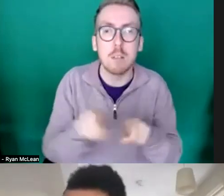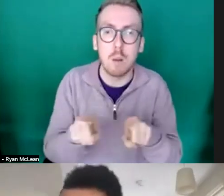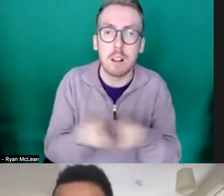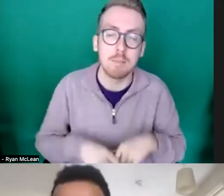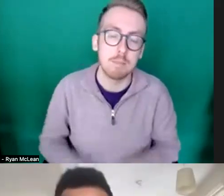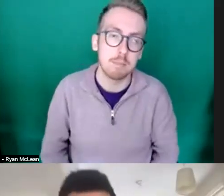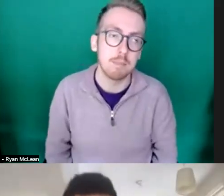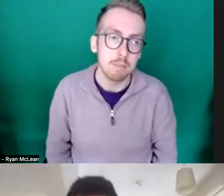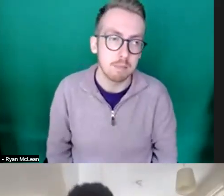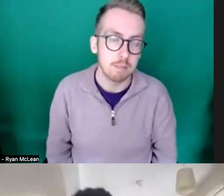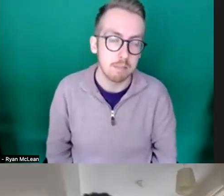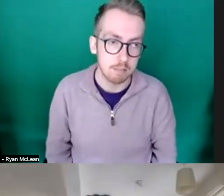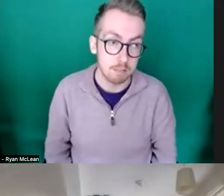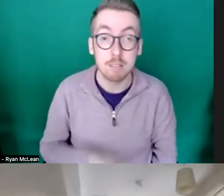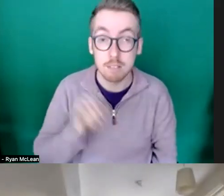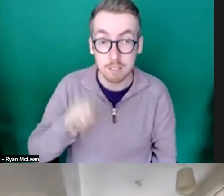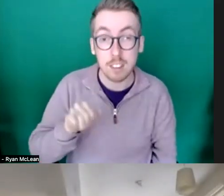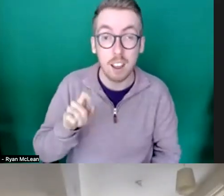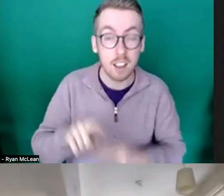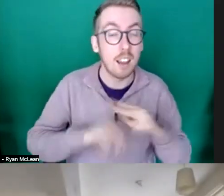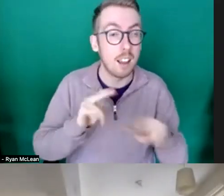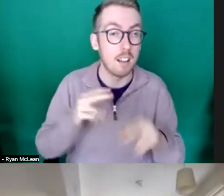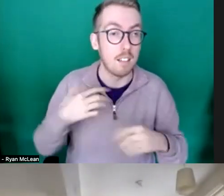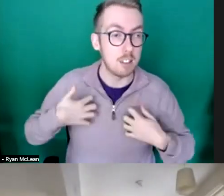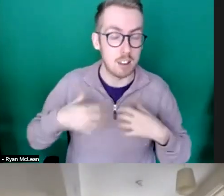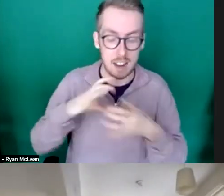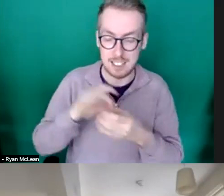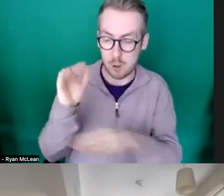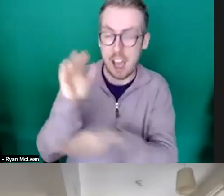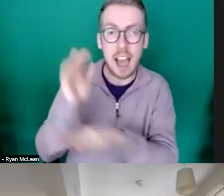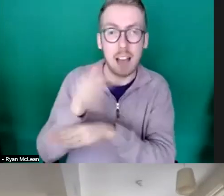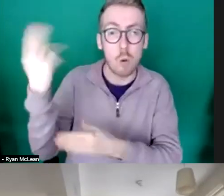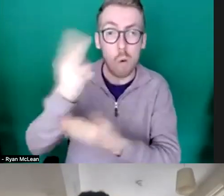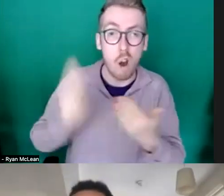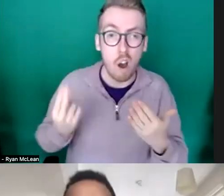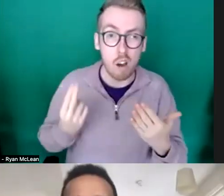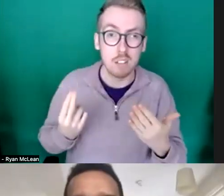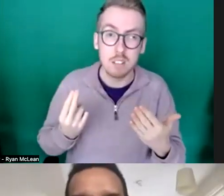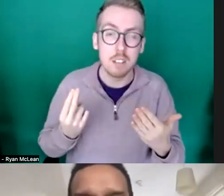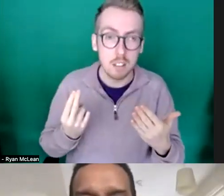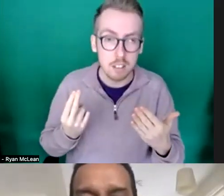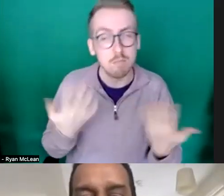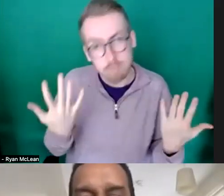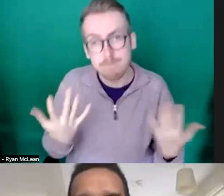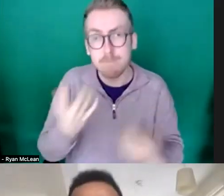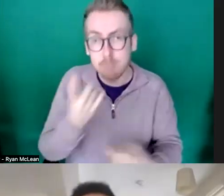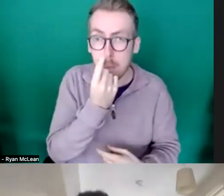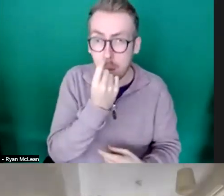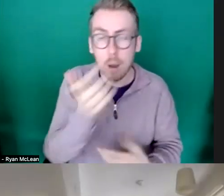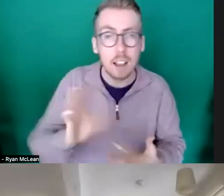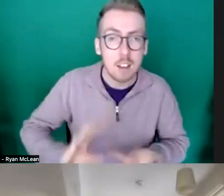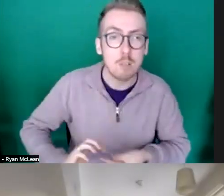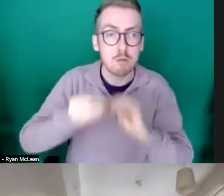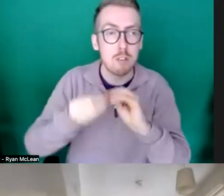yeah and i think you know one of the interesting things about outdoor arts is that um it's possible to create kind of